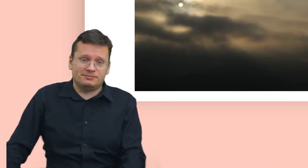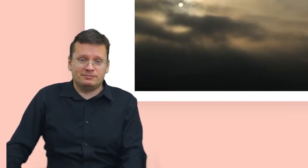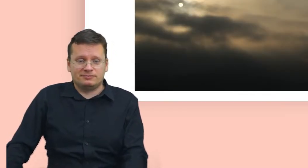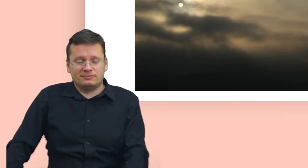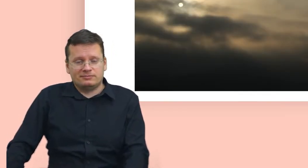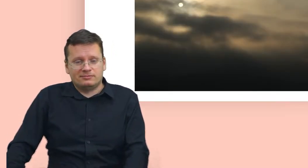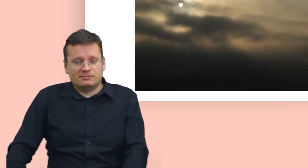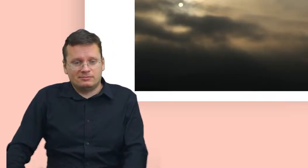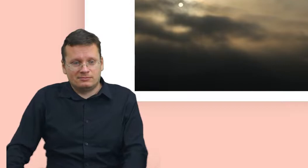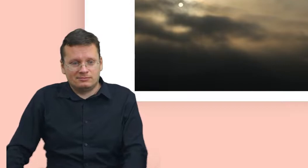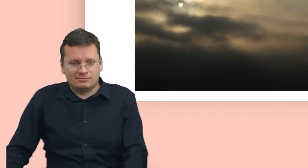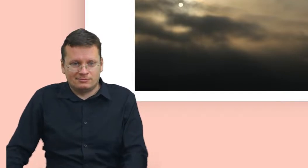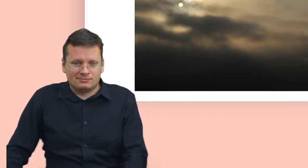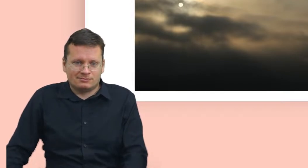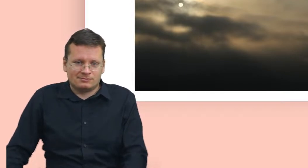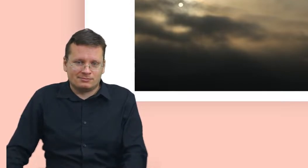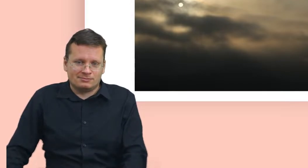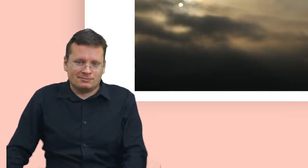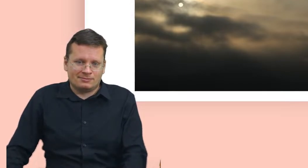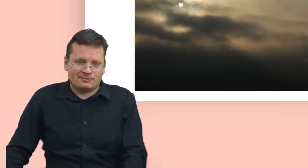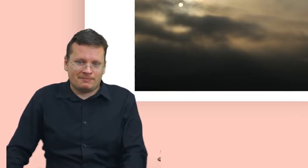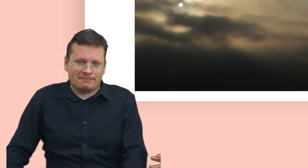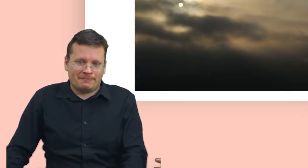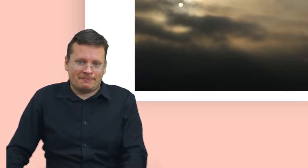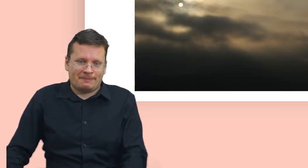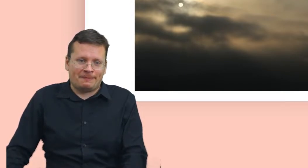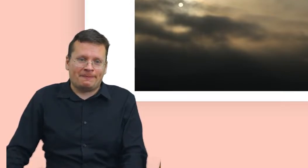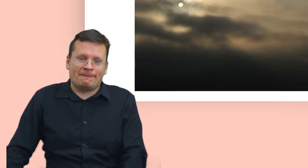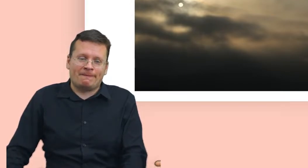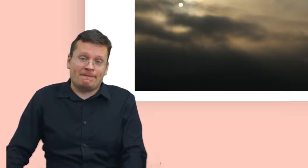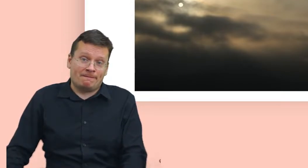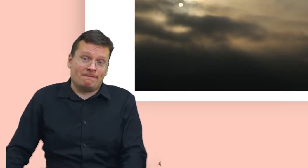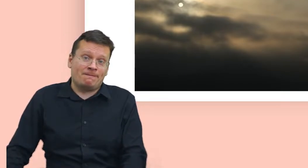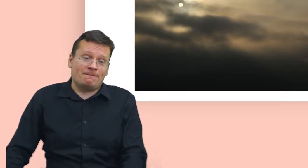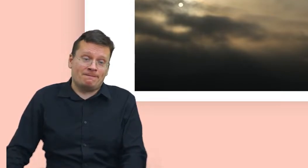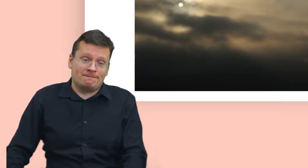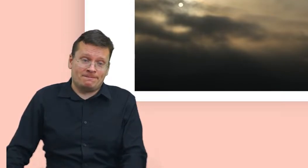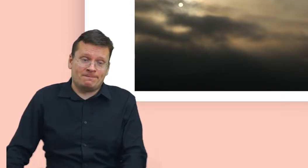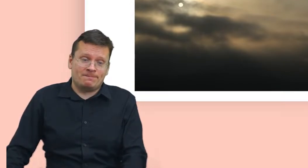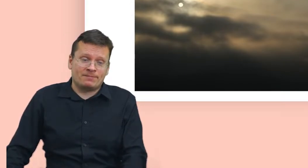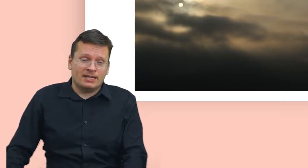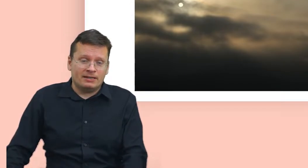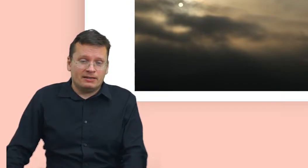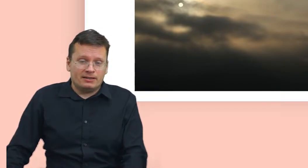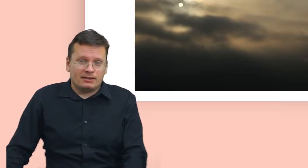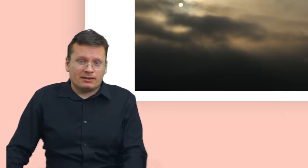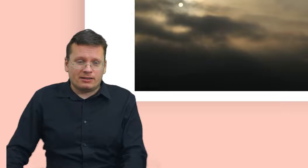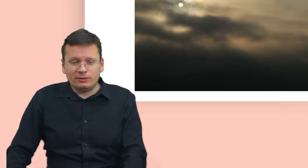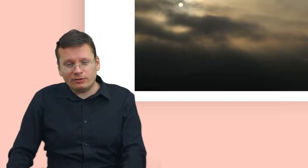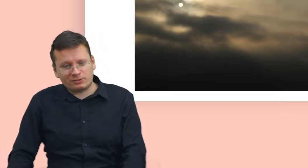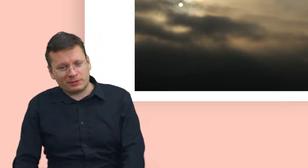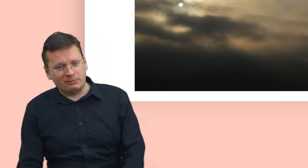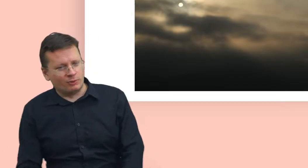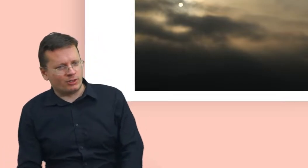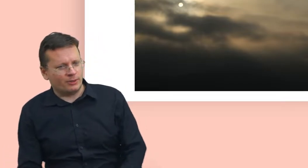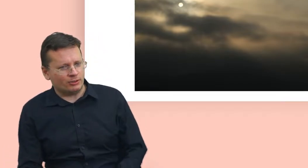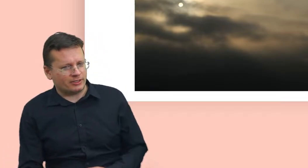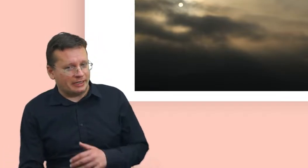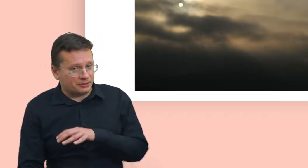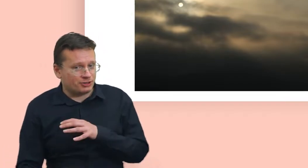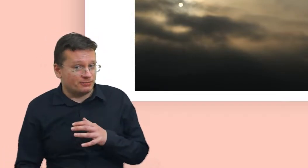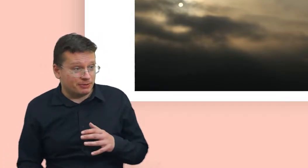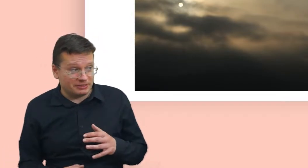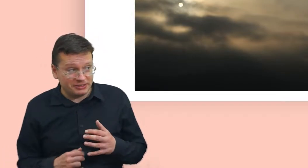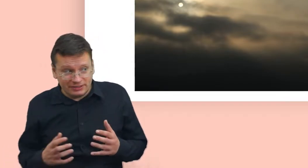Yeah. Belief in such village guardians was common throughout the Northeast Asia. Can you explain more